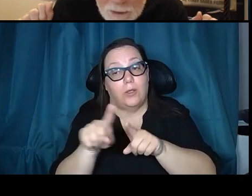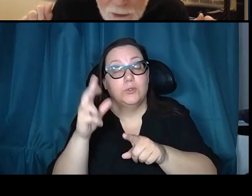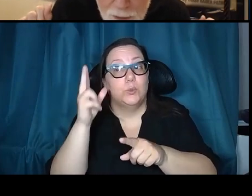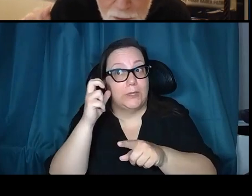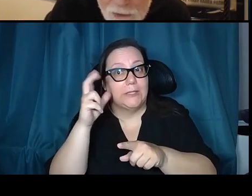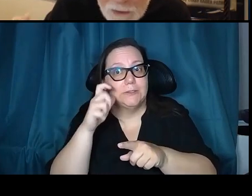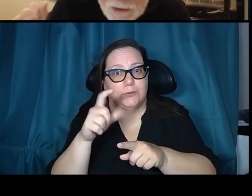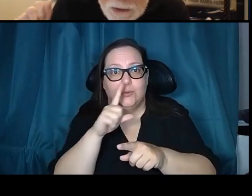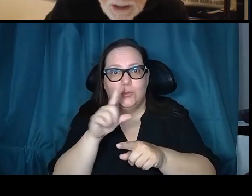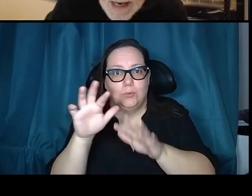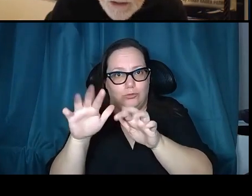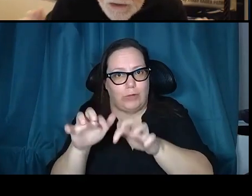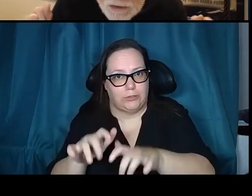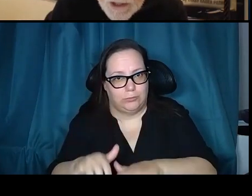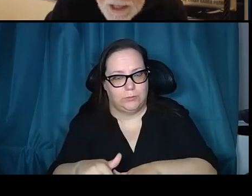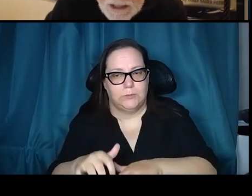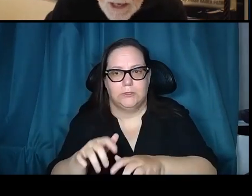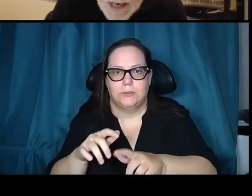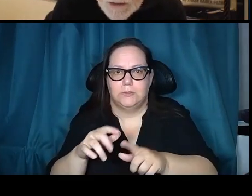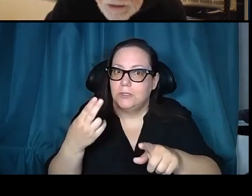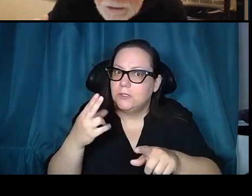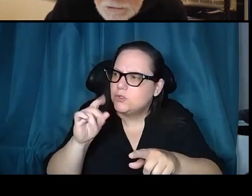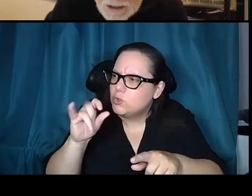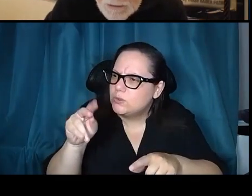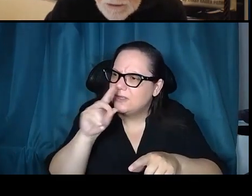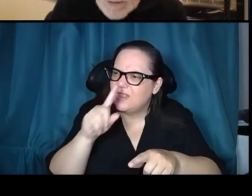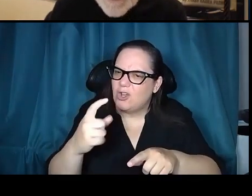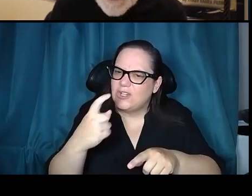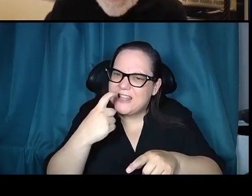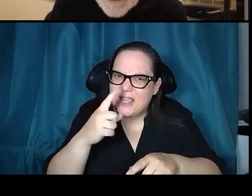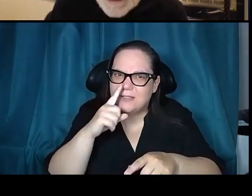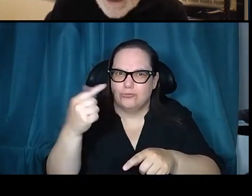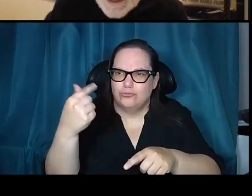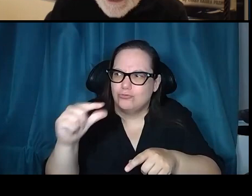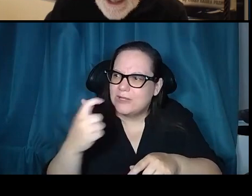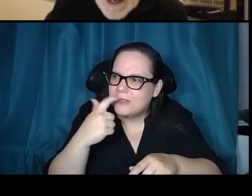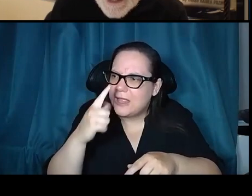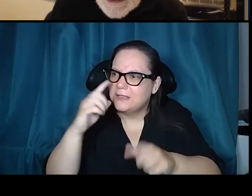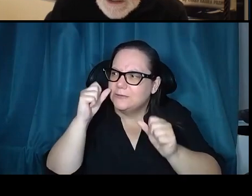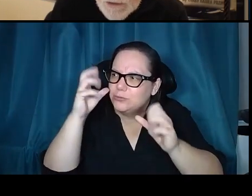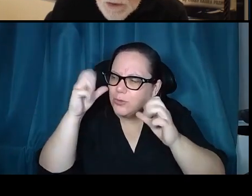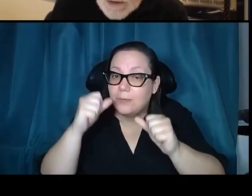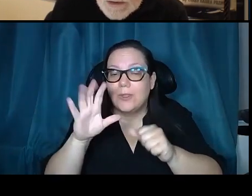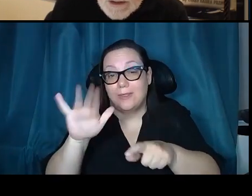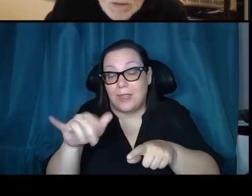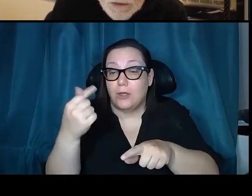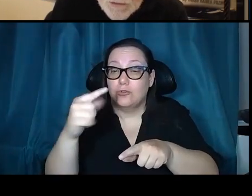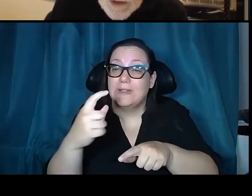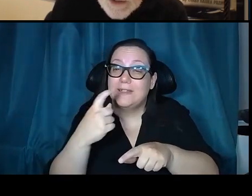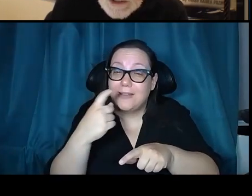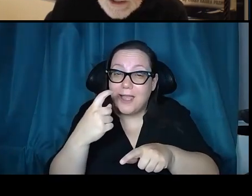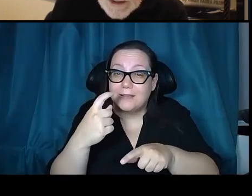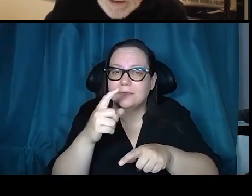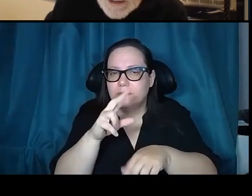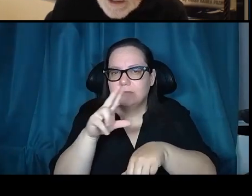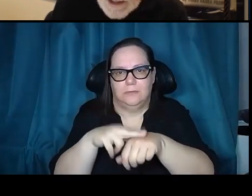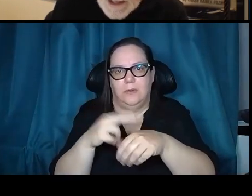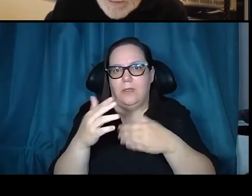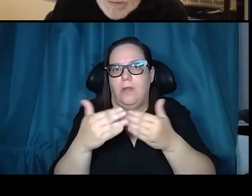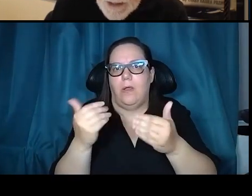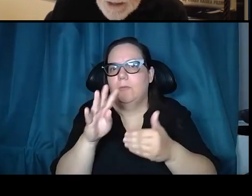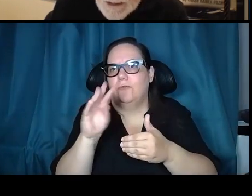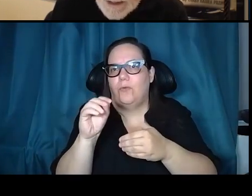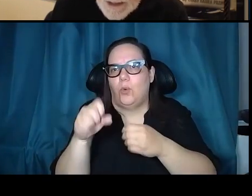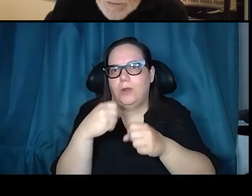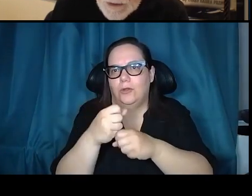is, Houston, there's glass. There's green glass. It's incredible. This green glass, of course, almost 40 years later,